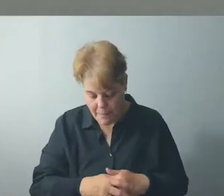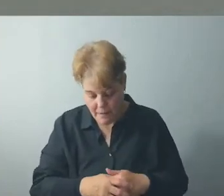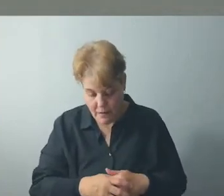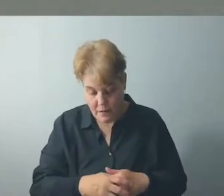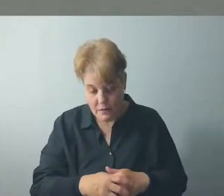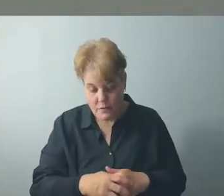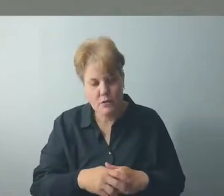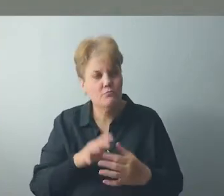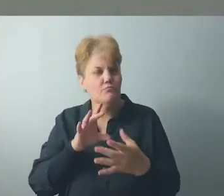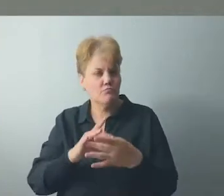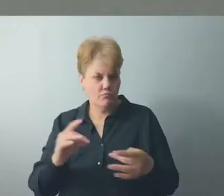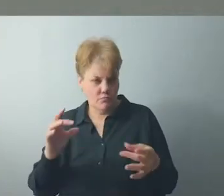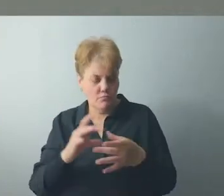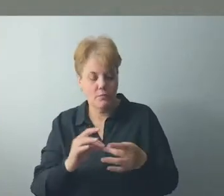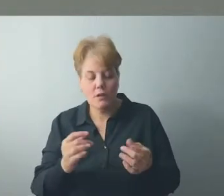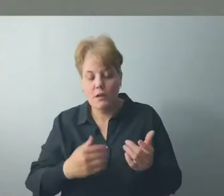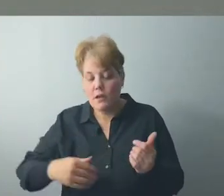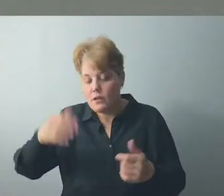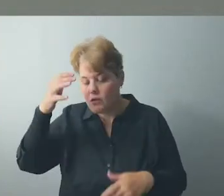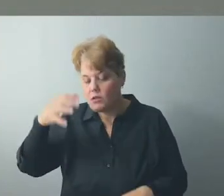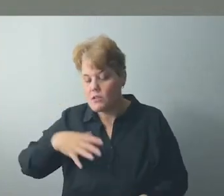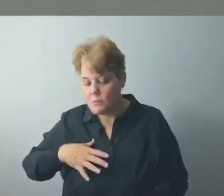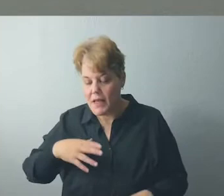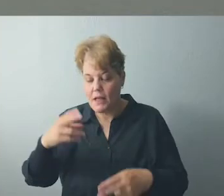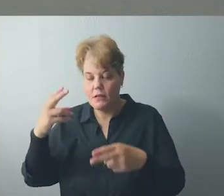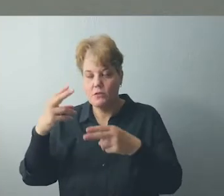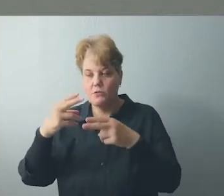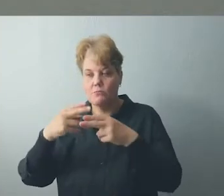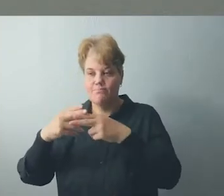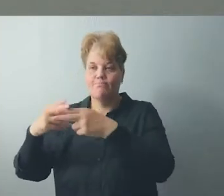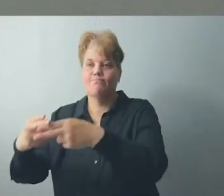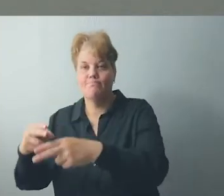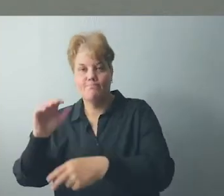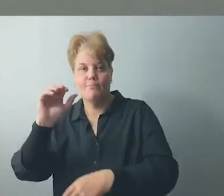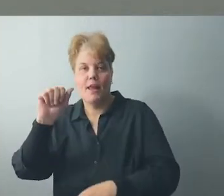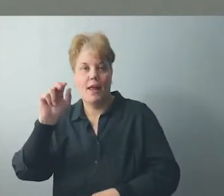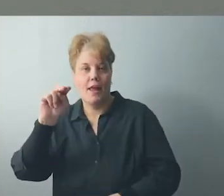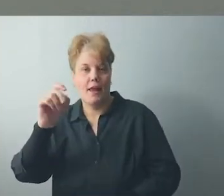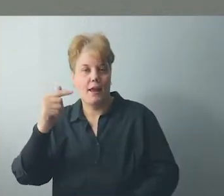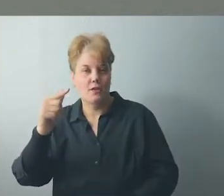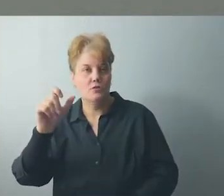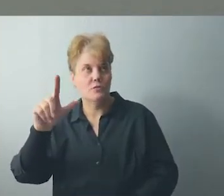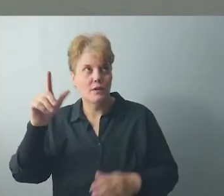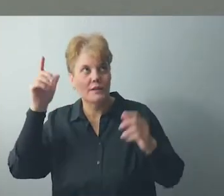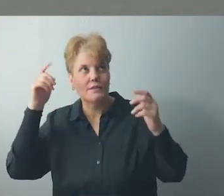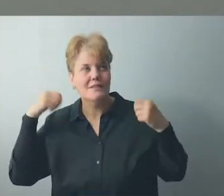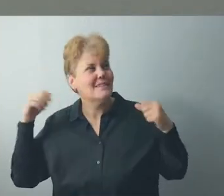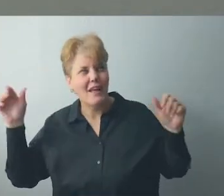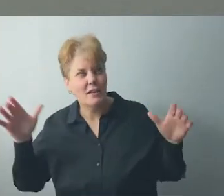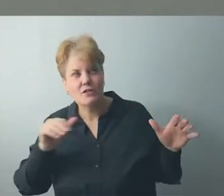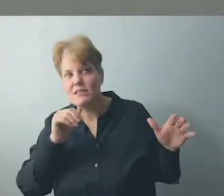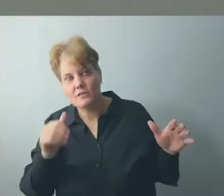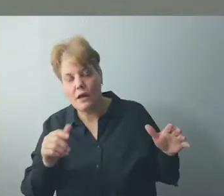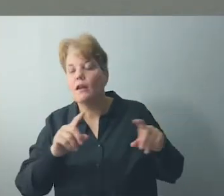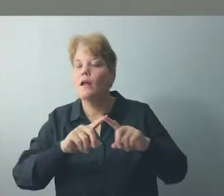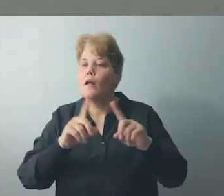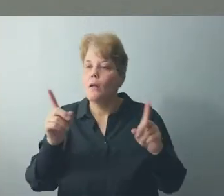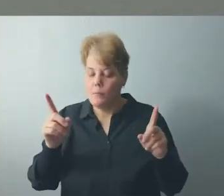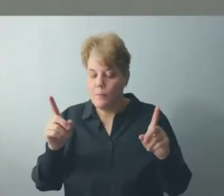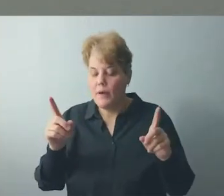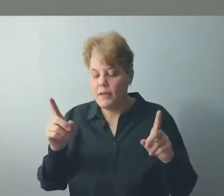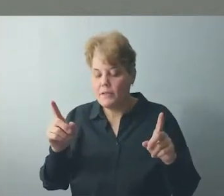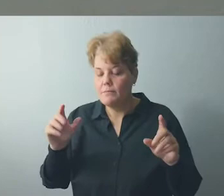There's a story I once heard of an Australian man who has been called an angel. His real name is Don Ritchie and